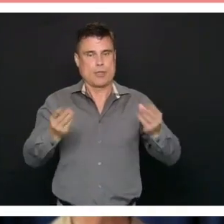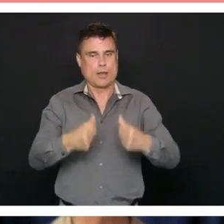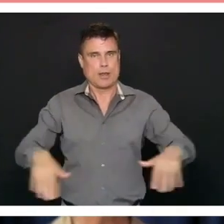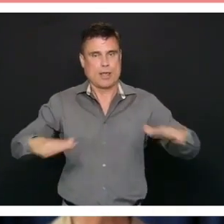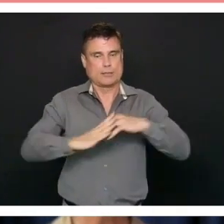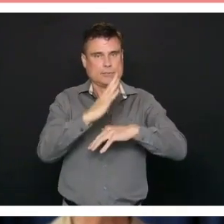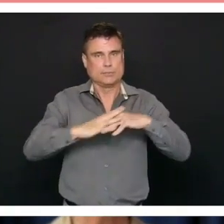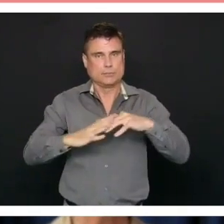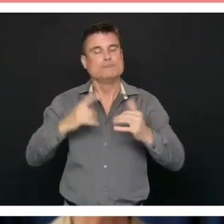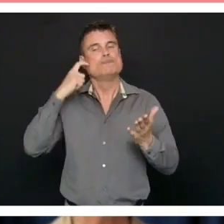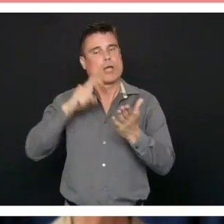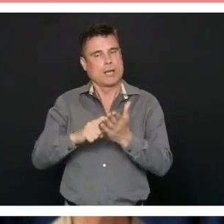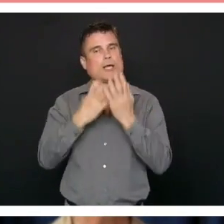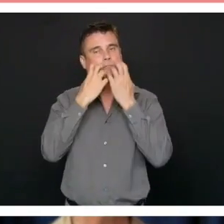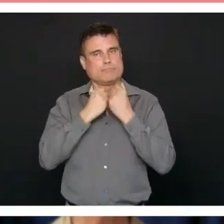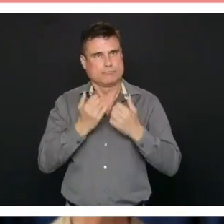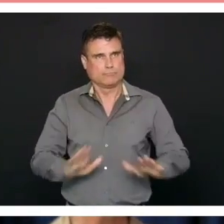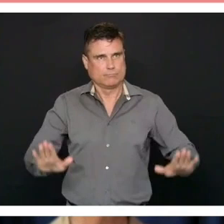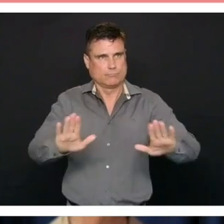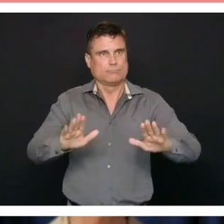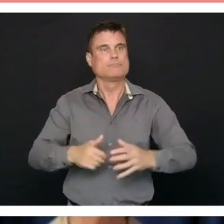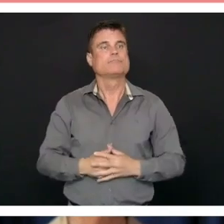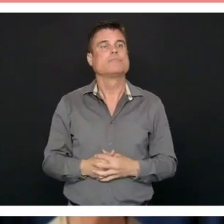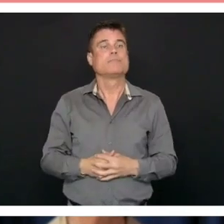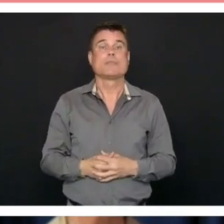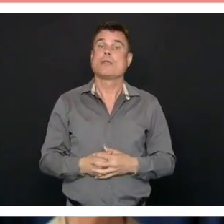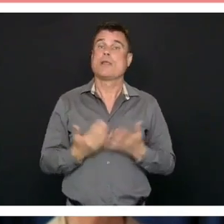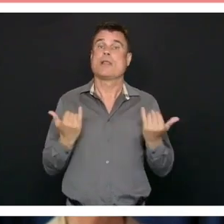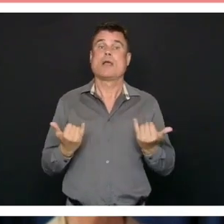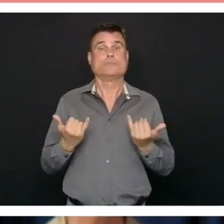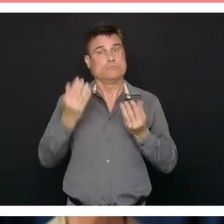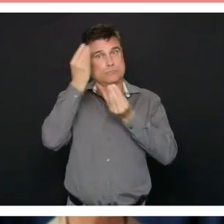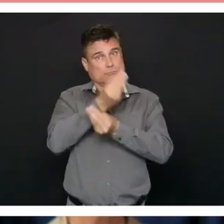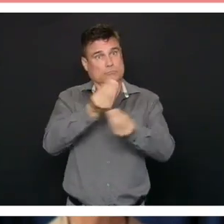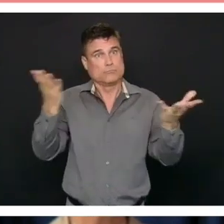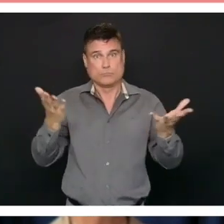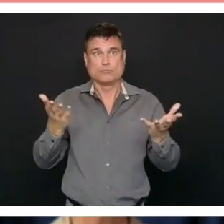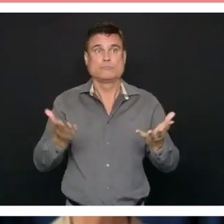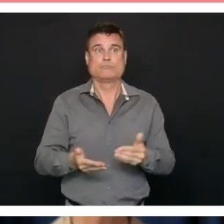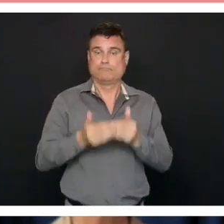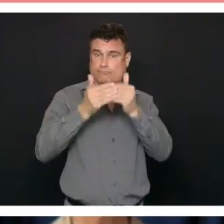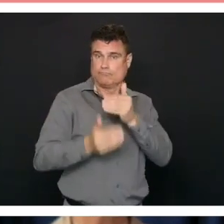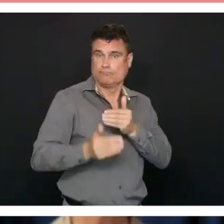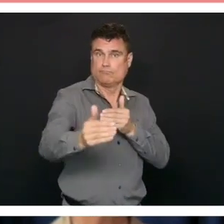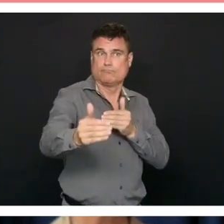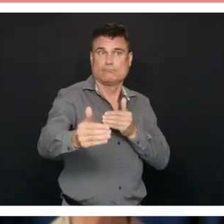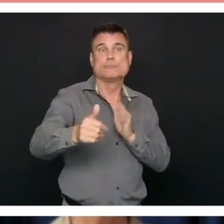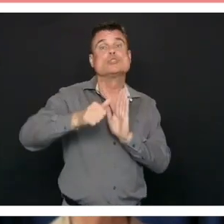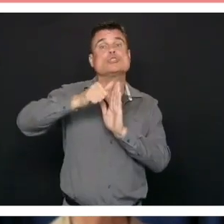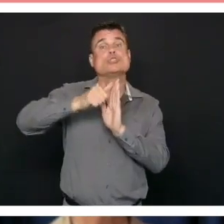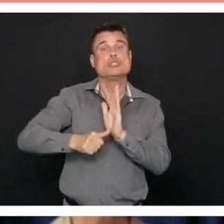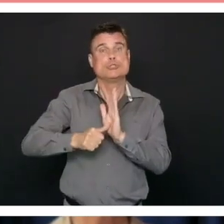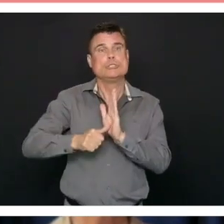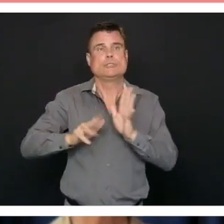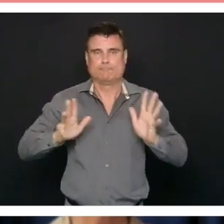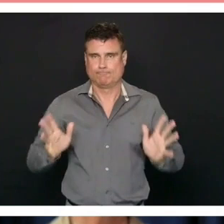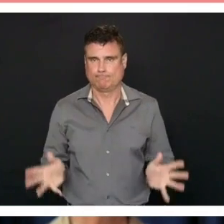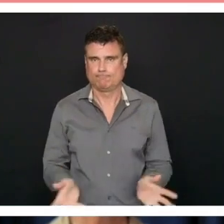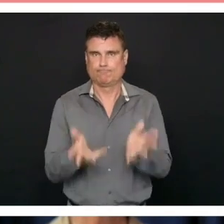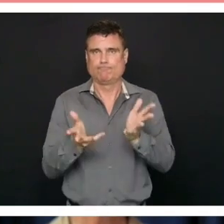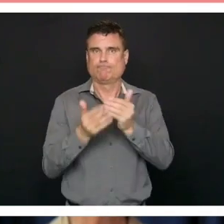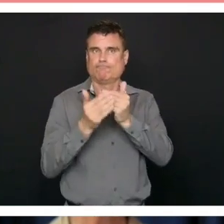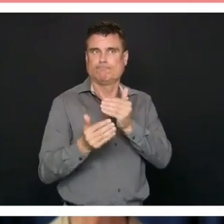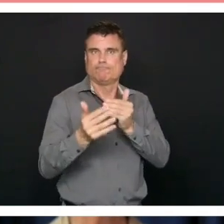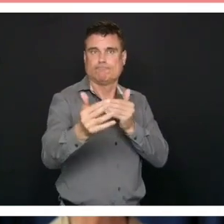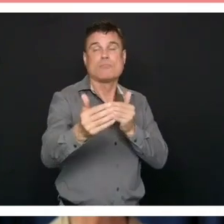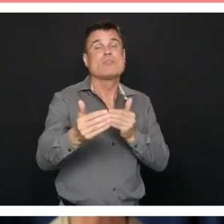And today, we're here to announce the beginning of our opening up of elective surgeries, the phase two of